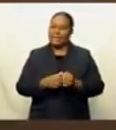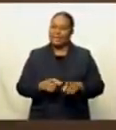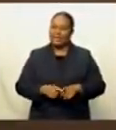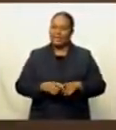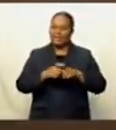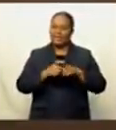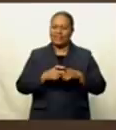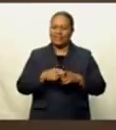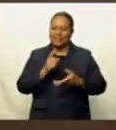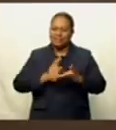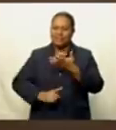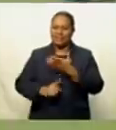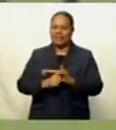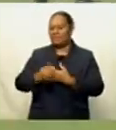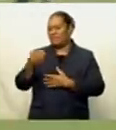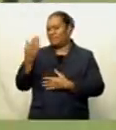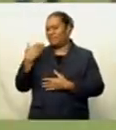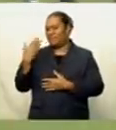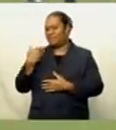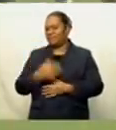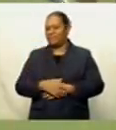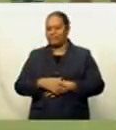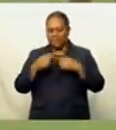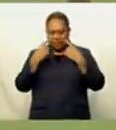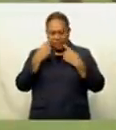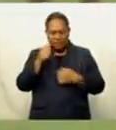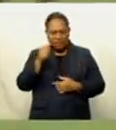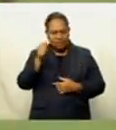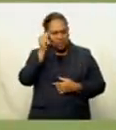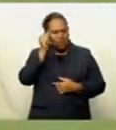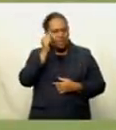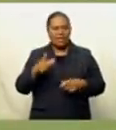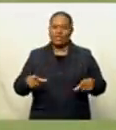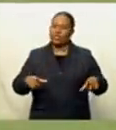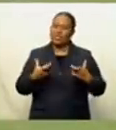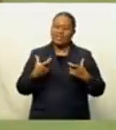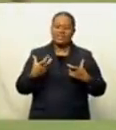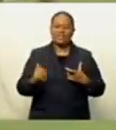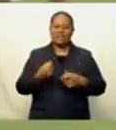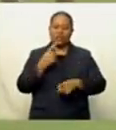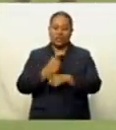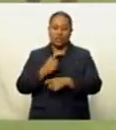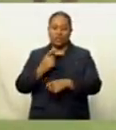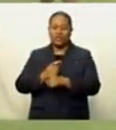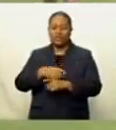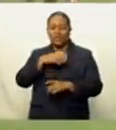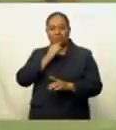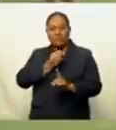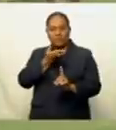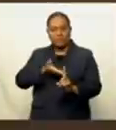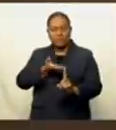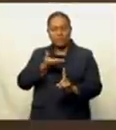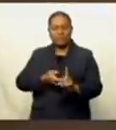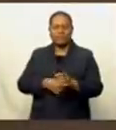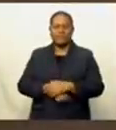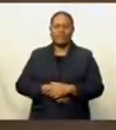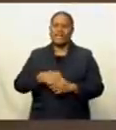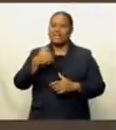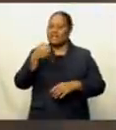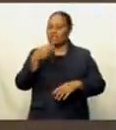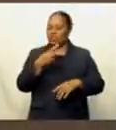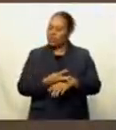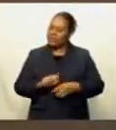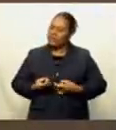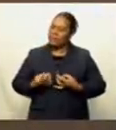Over the past few weeks, the team had been facing a lot of challenges. I was talking to Master Natha and he mentioned that it has been six weeks